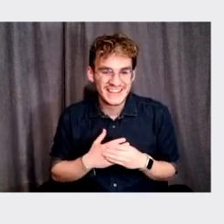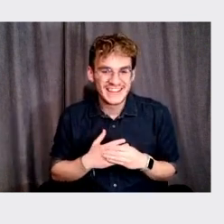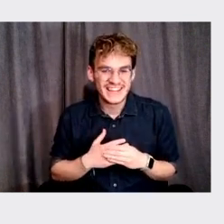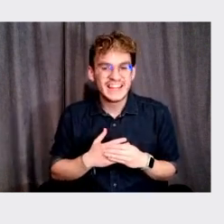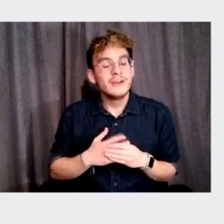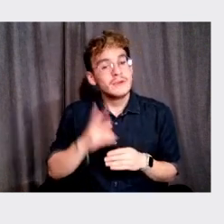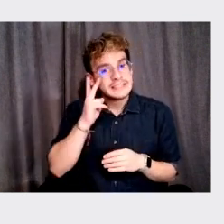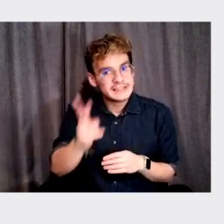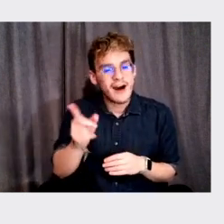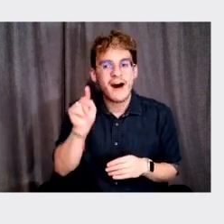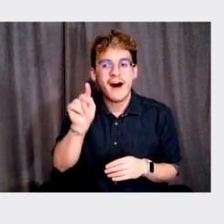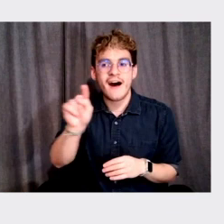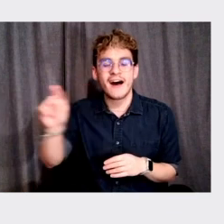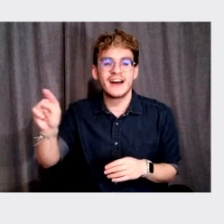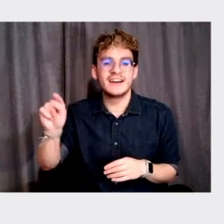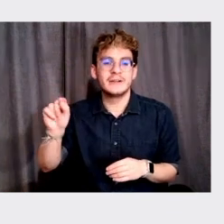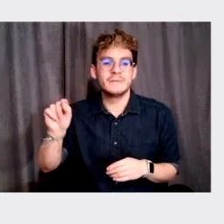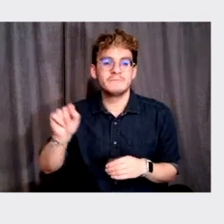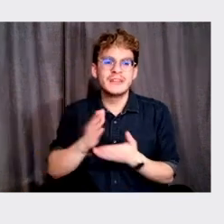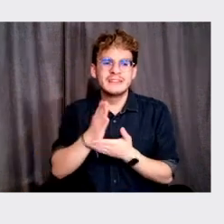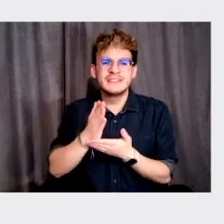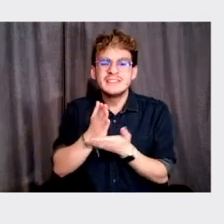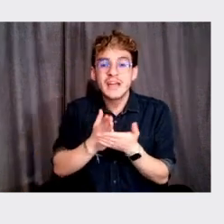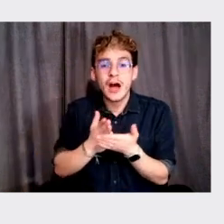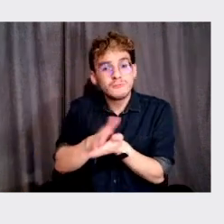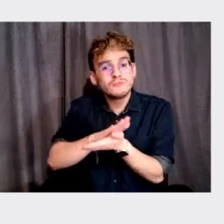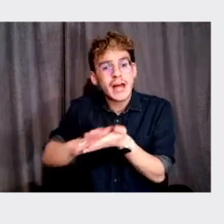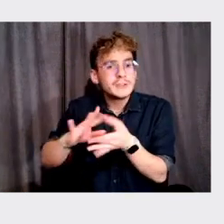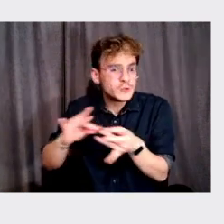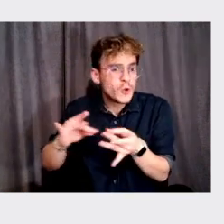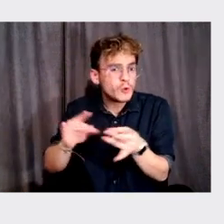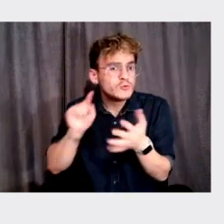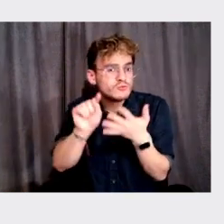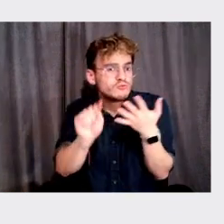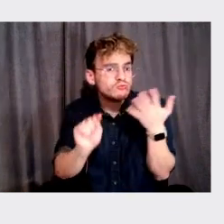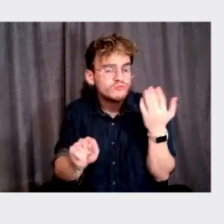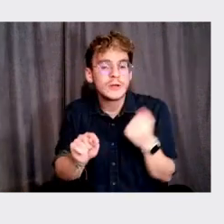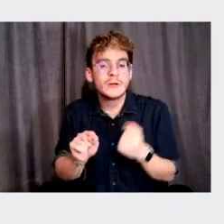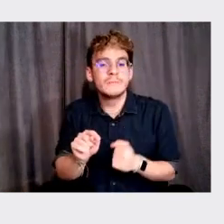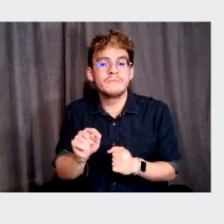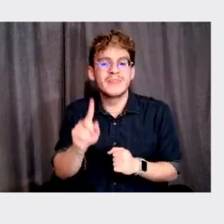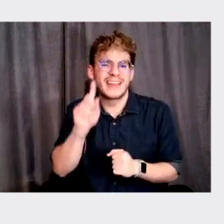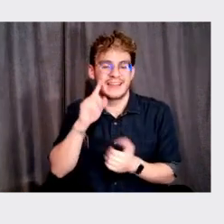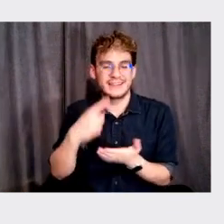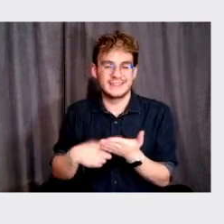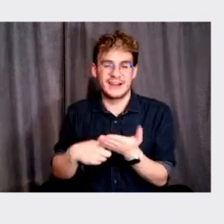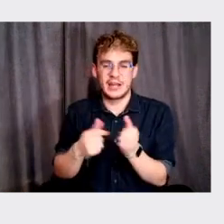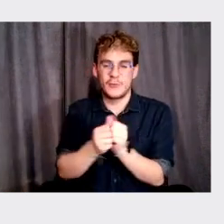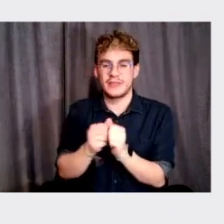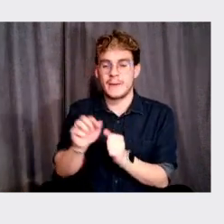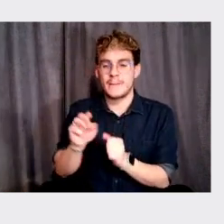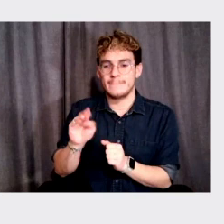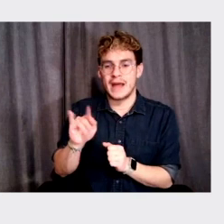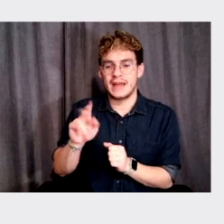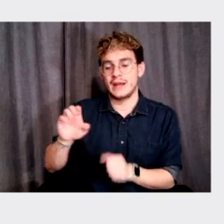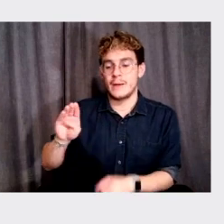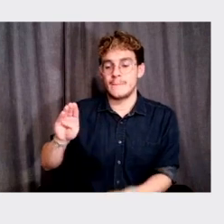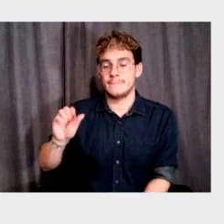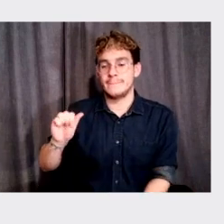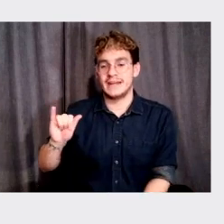we saw, um, some, some nice notes here and there. Um, I think talking to Michael Beirut was also,